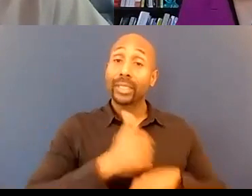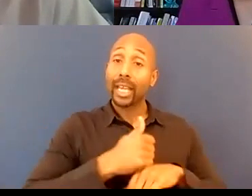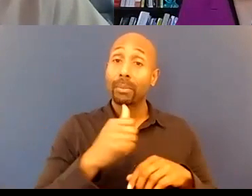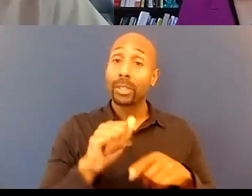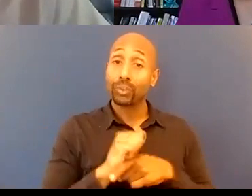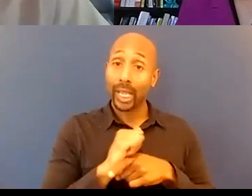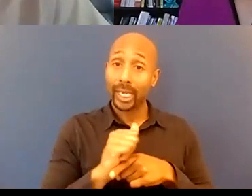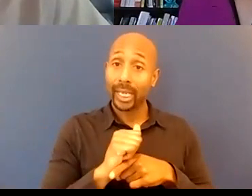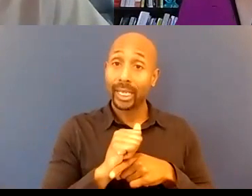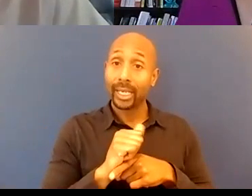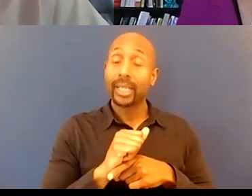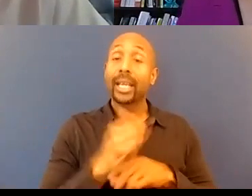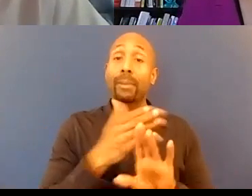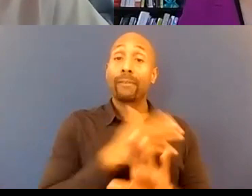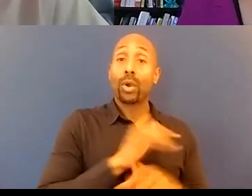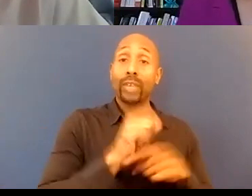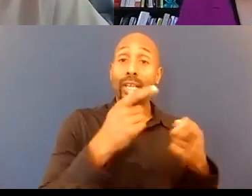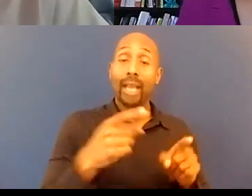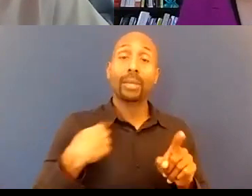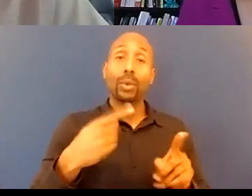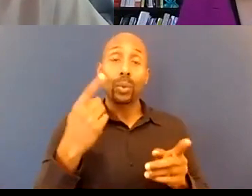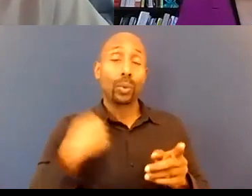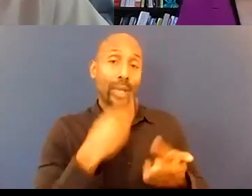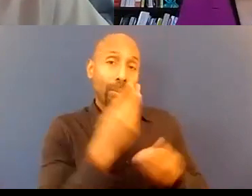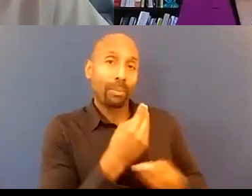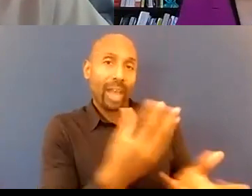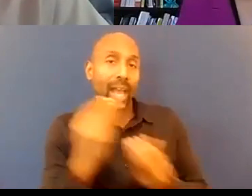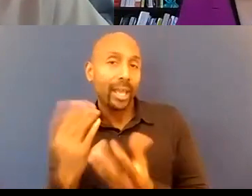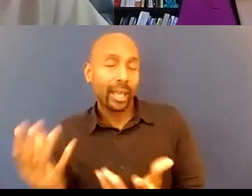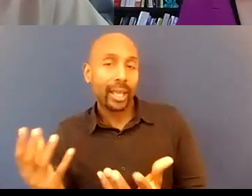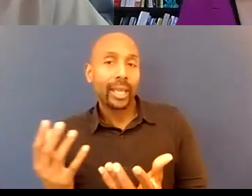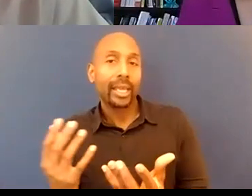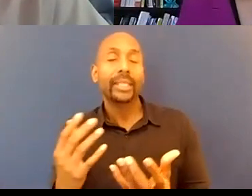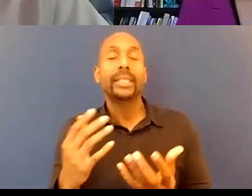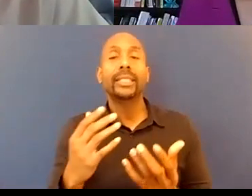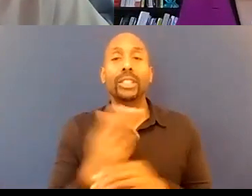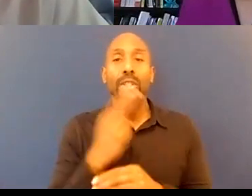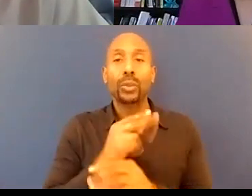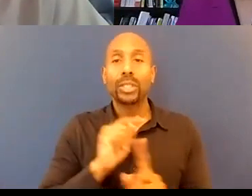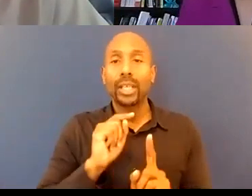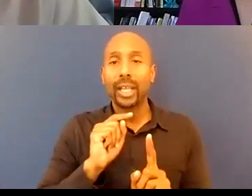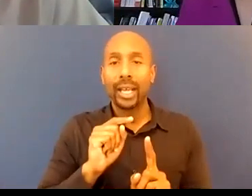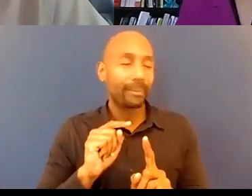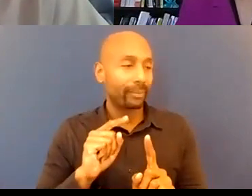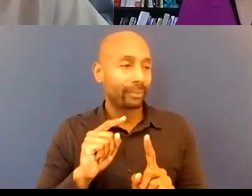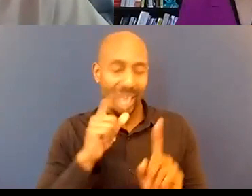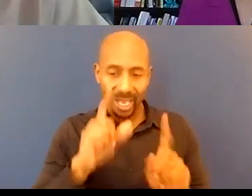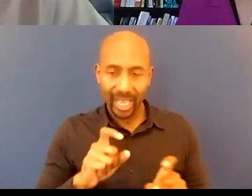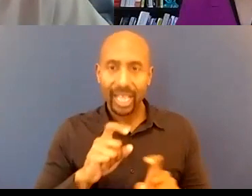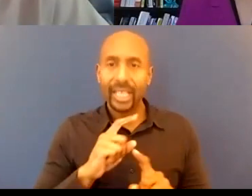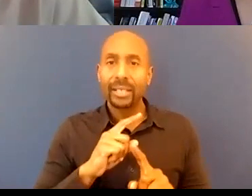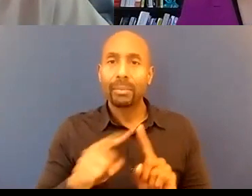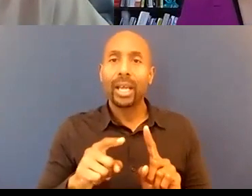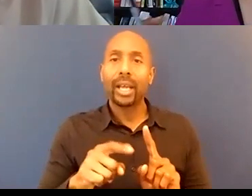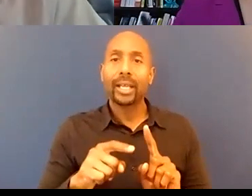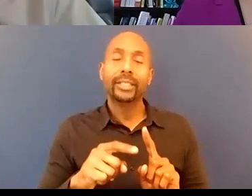providing the information and a sort of uh uh uh not a test but uh an awareness of